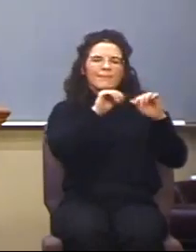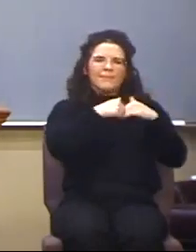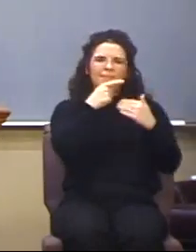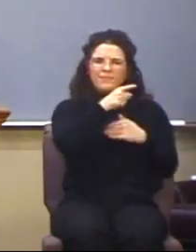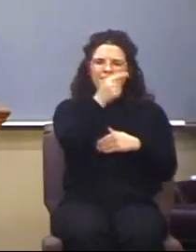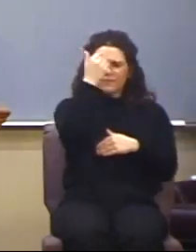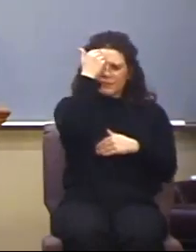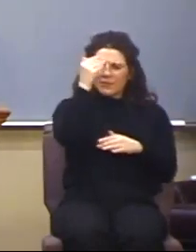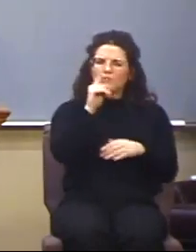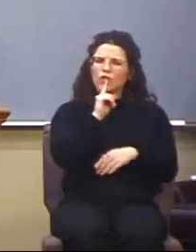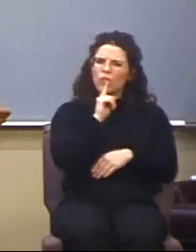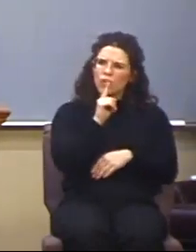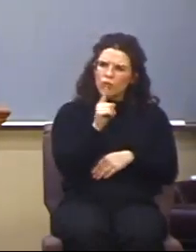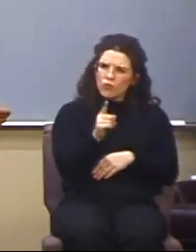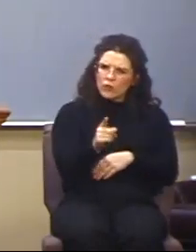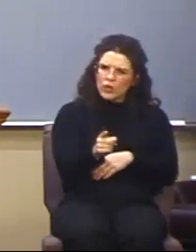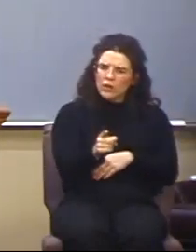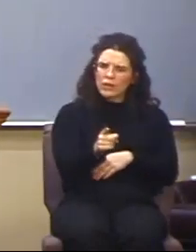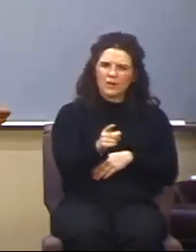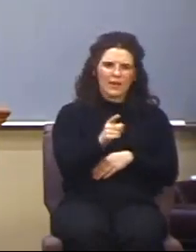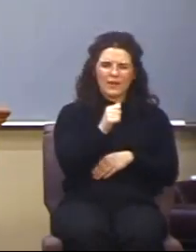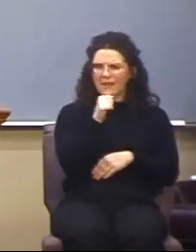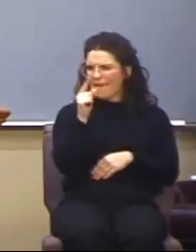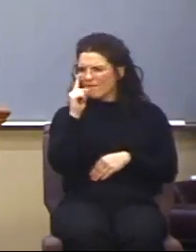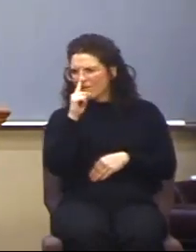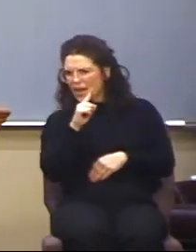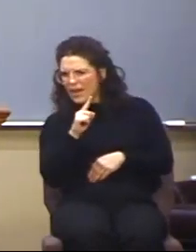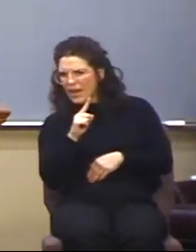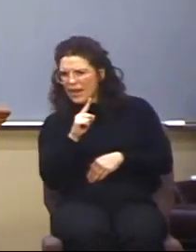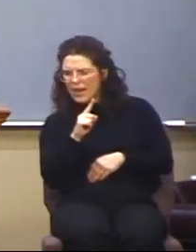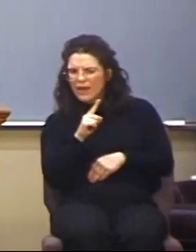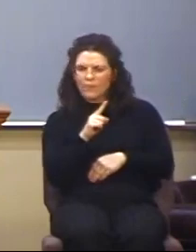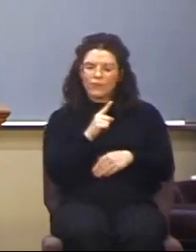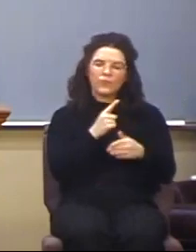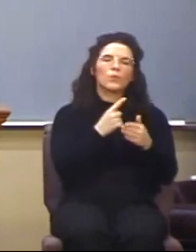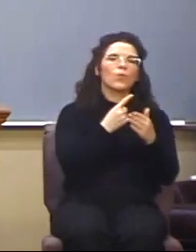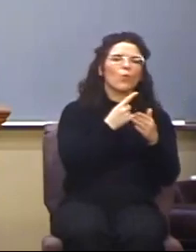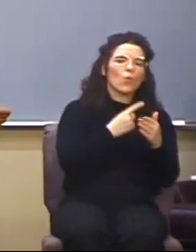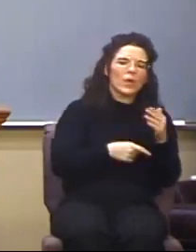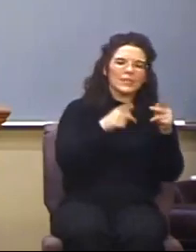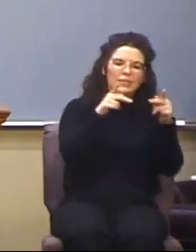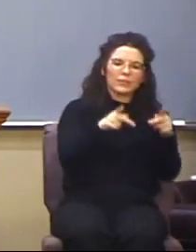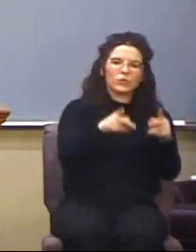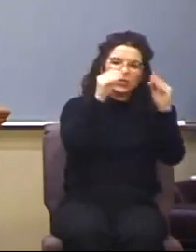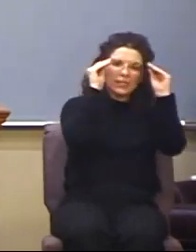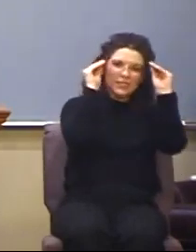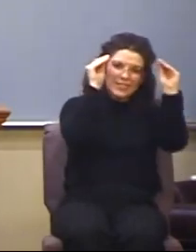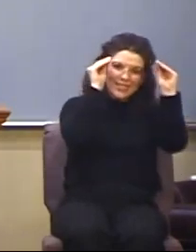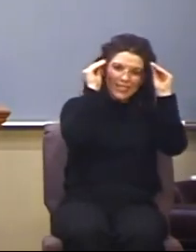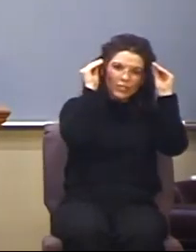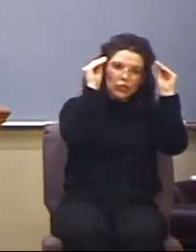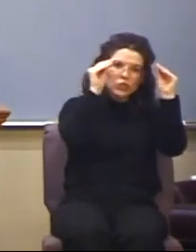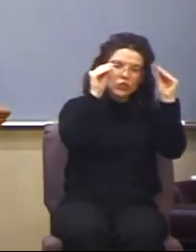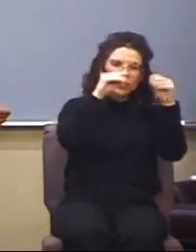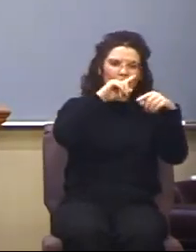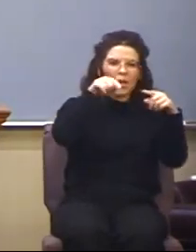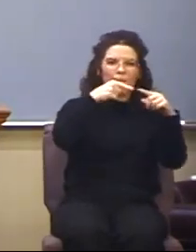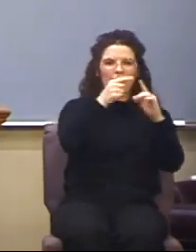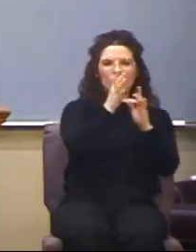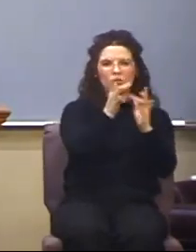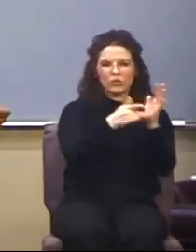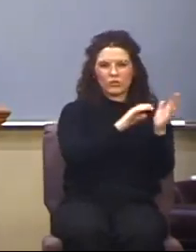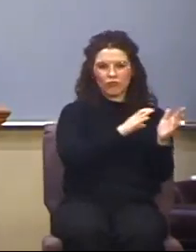it's the real genuine deal? What are they teaching about Jesus Christ? And that is an important